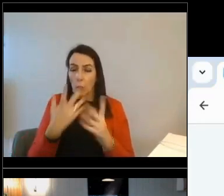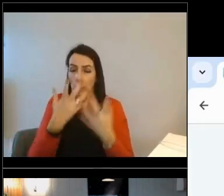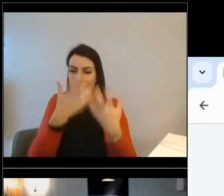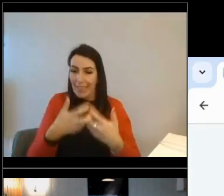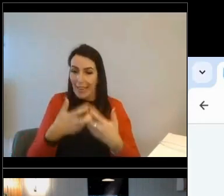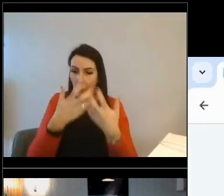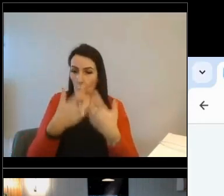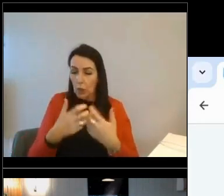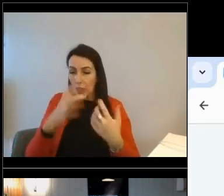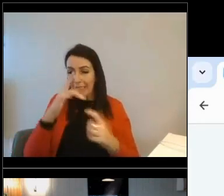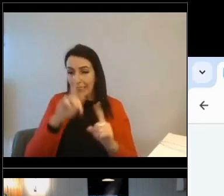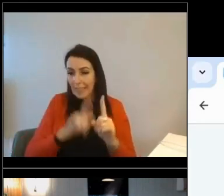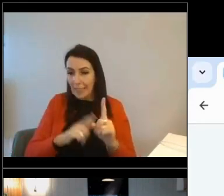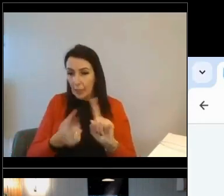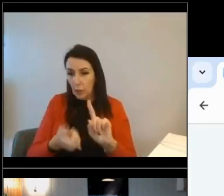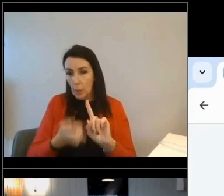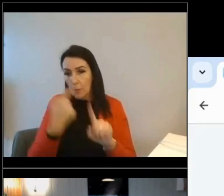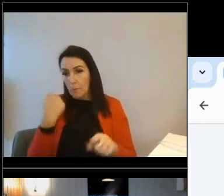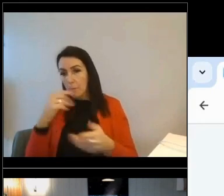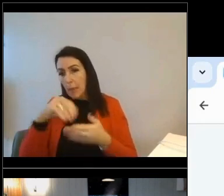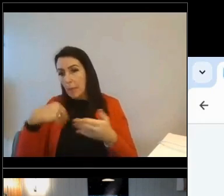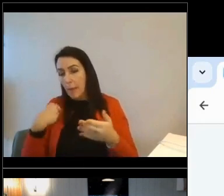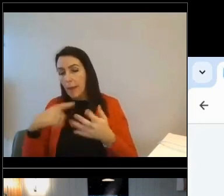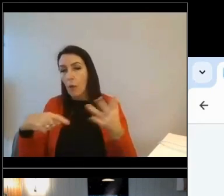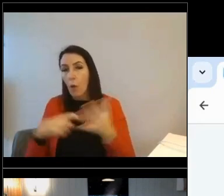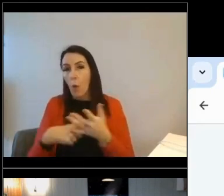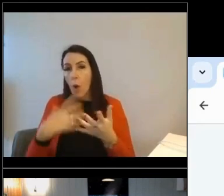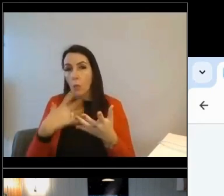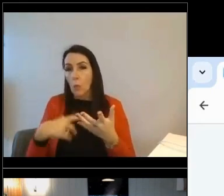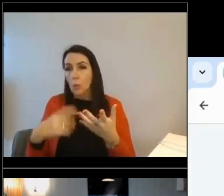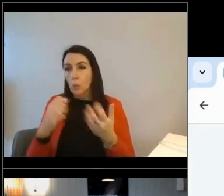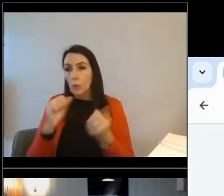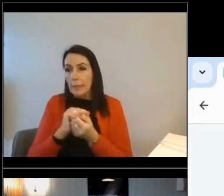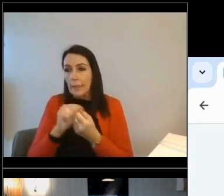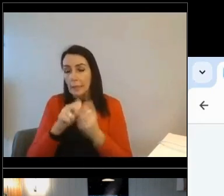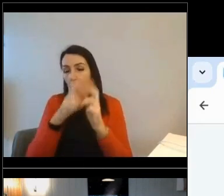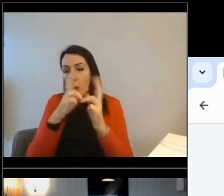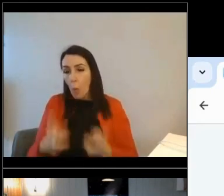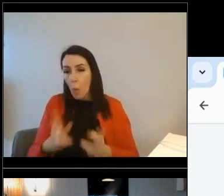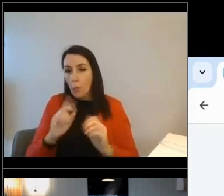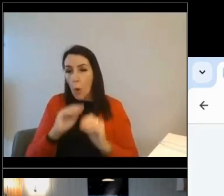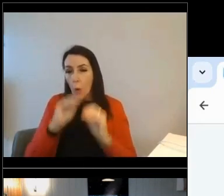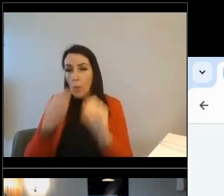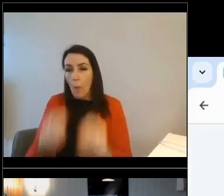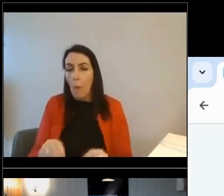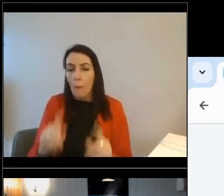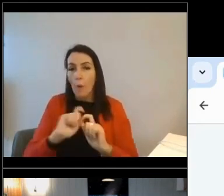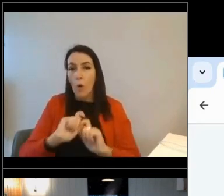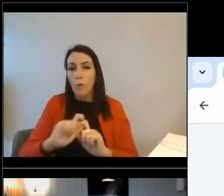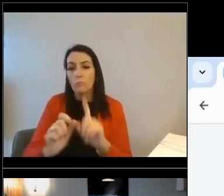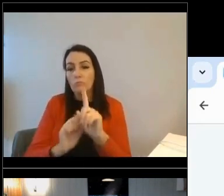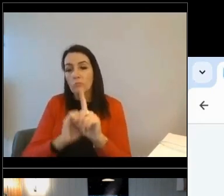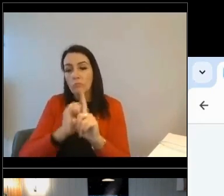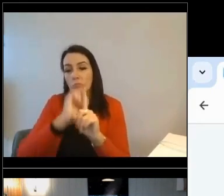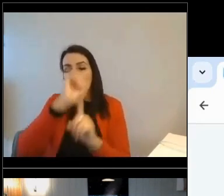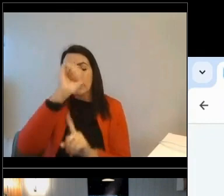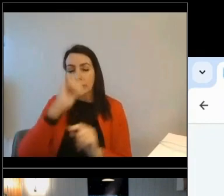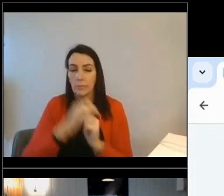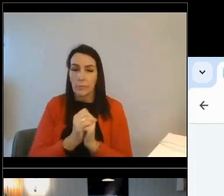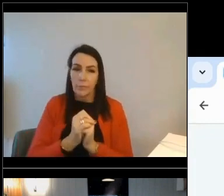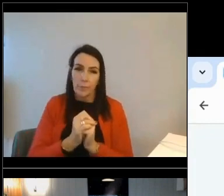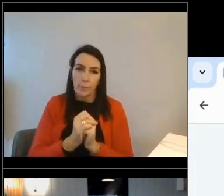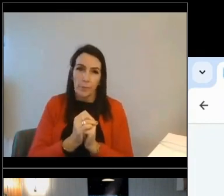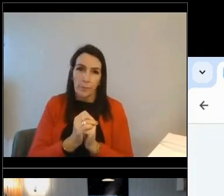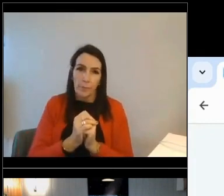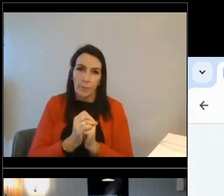10 years? Or are you looking to move the home on, for example? And as the organization offering this to your customers, you can